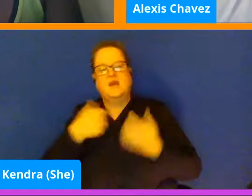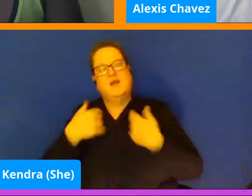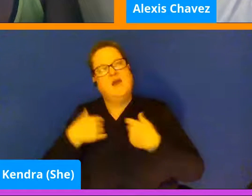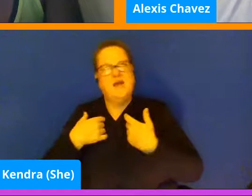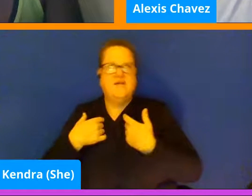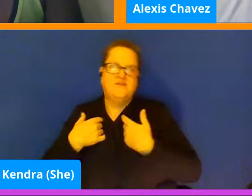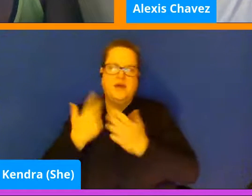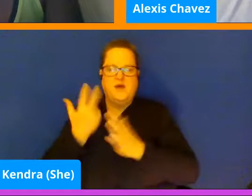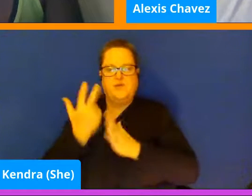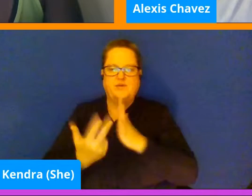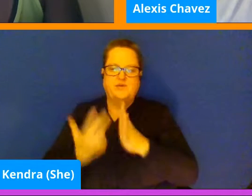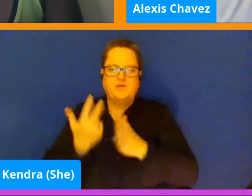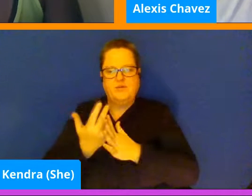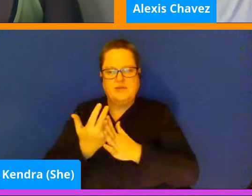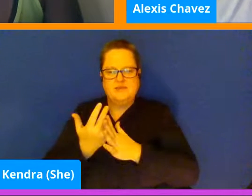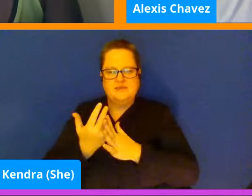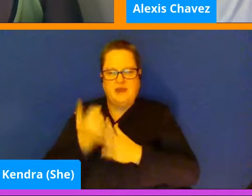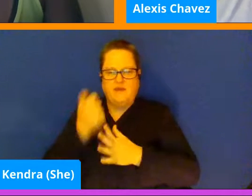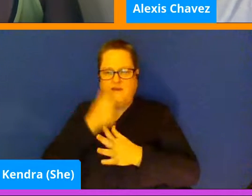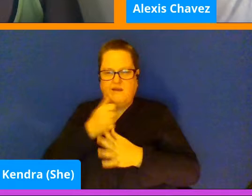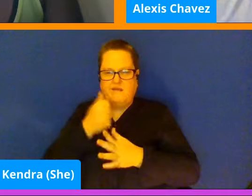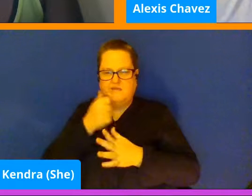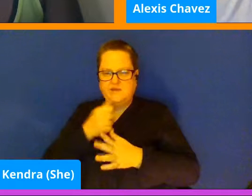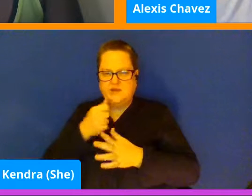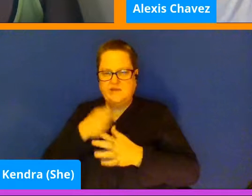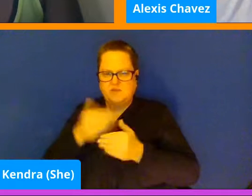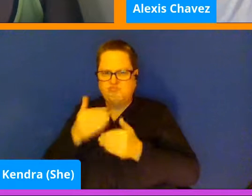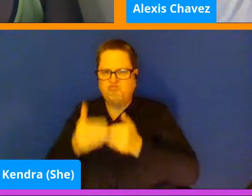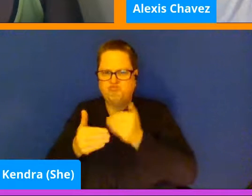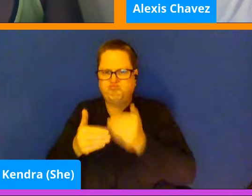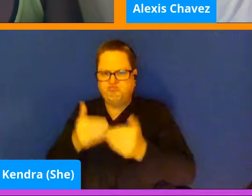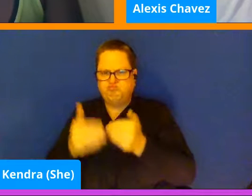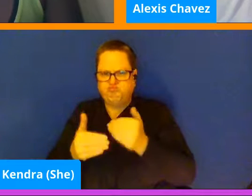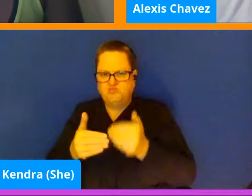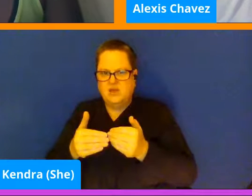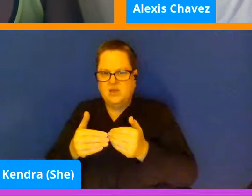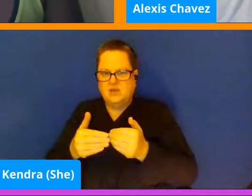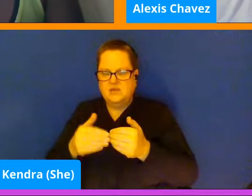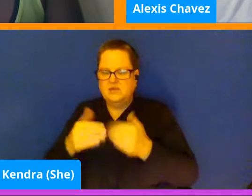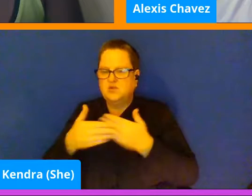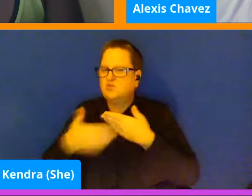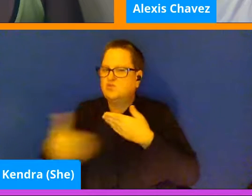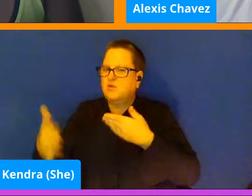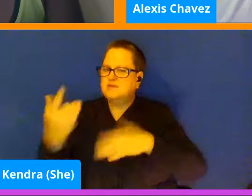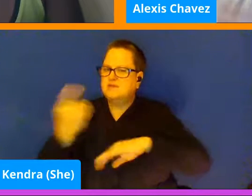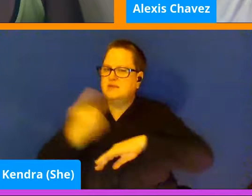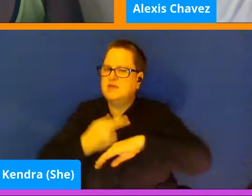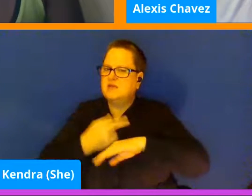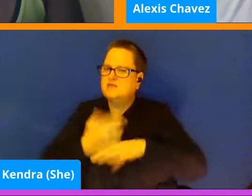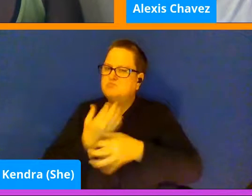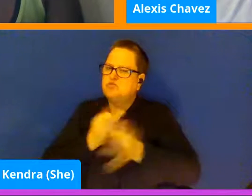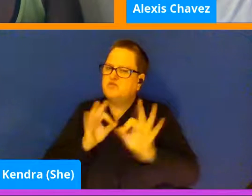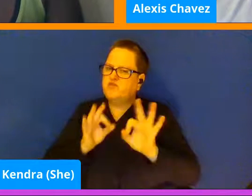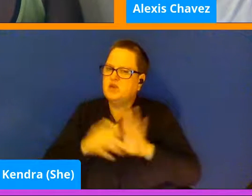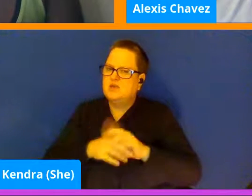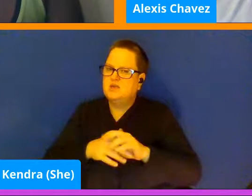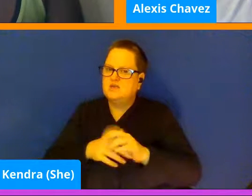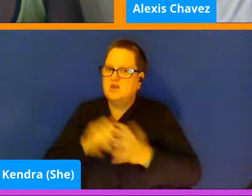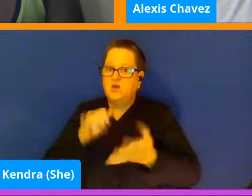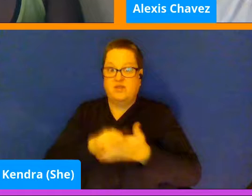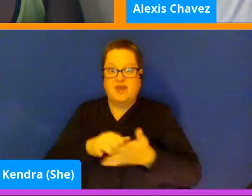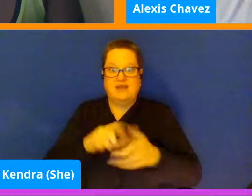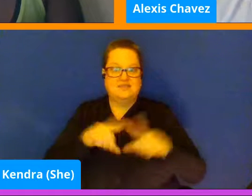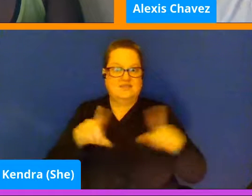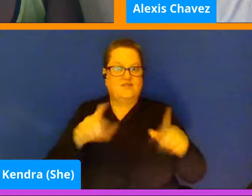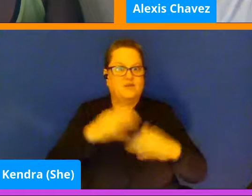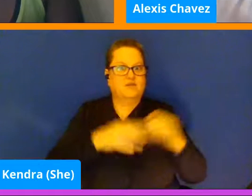of my day, four hours of my day that are really structured and the rest of my day is pretty free. You know, that's going to be quite different from somebody who